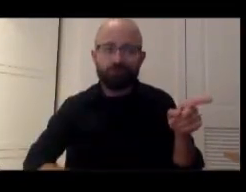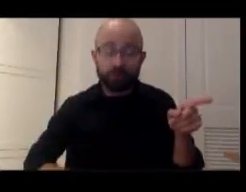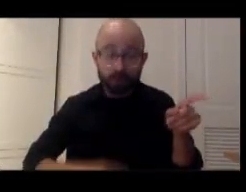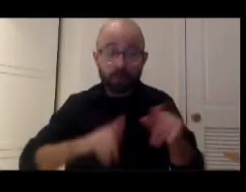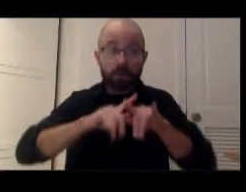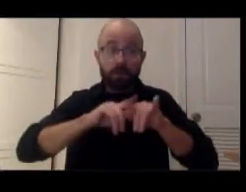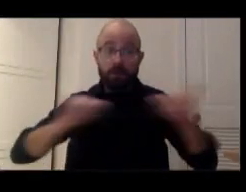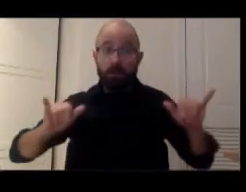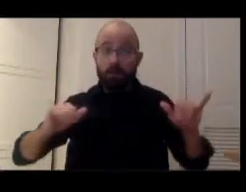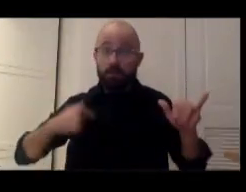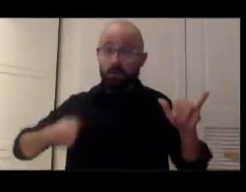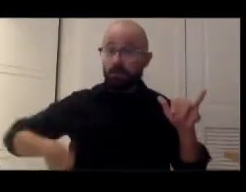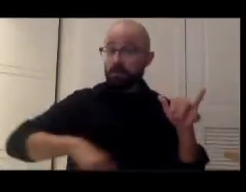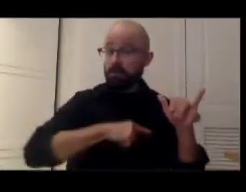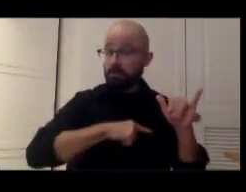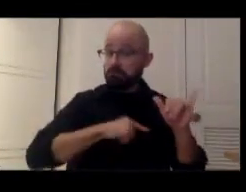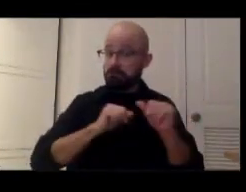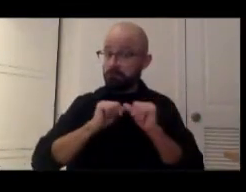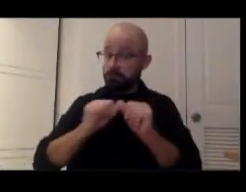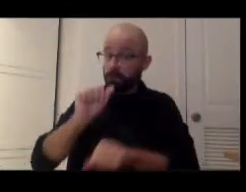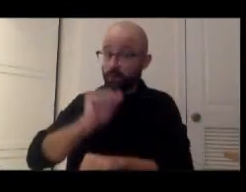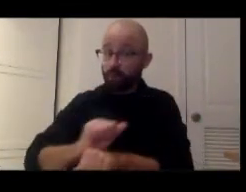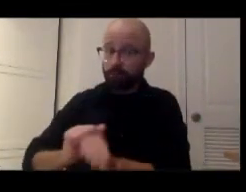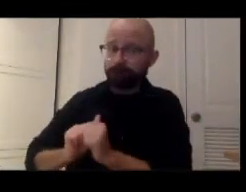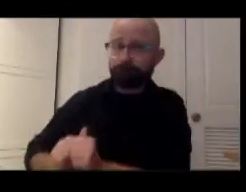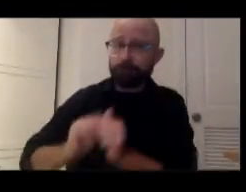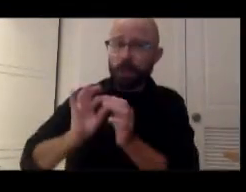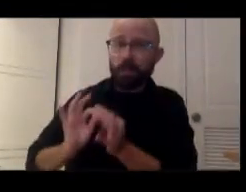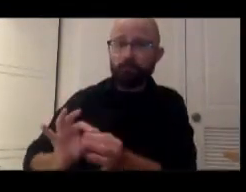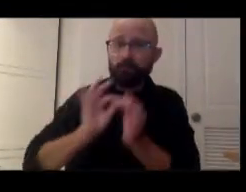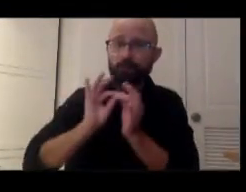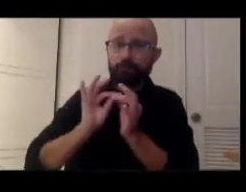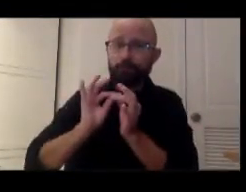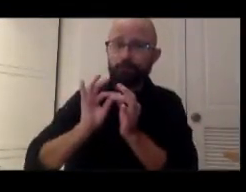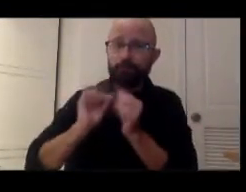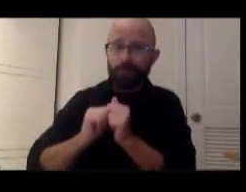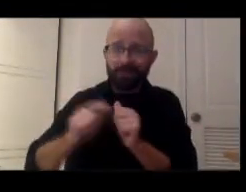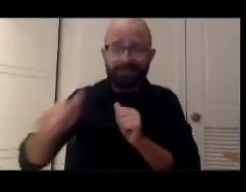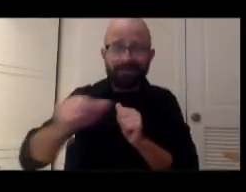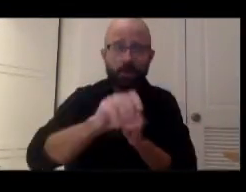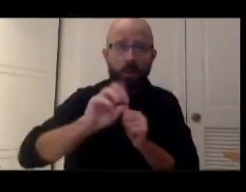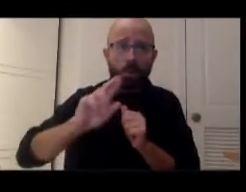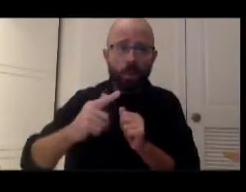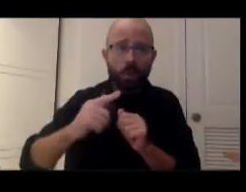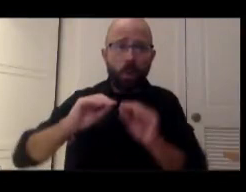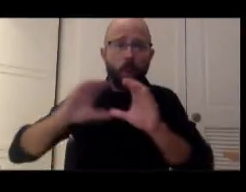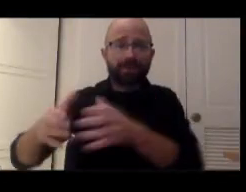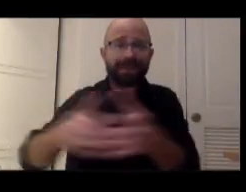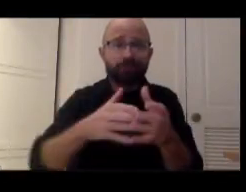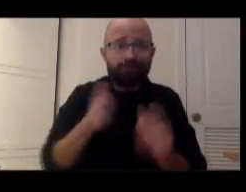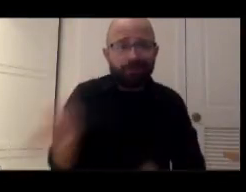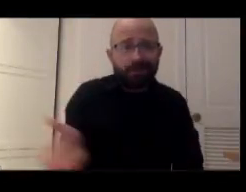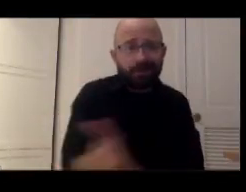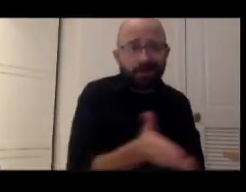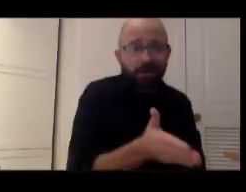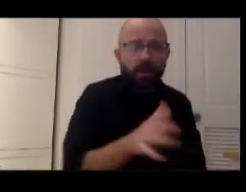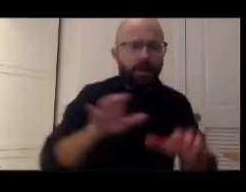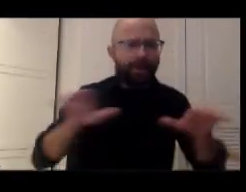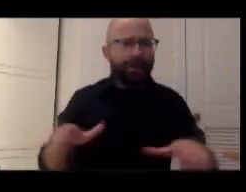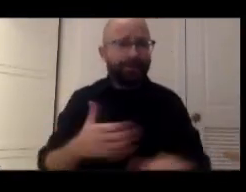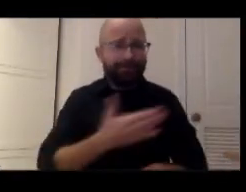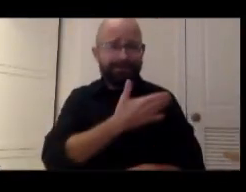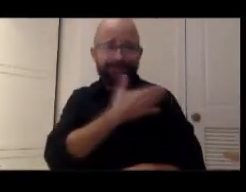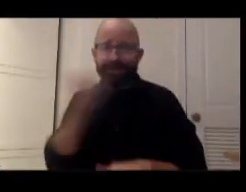we continue to work in a collaborative way with organizations on the ground, and they do this even better than we do,